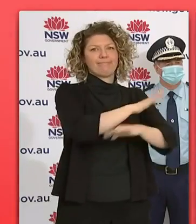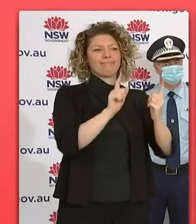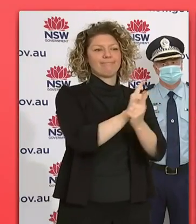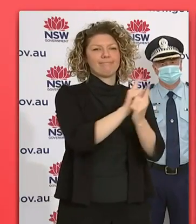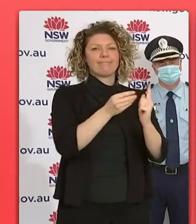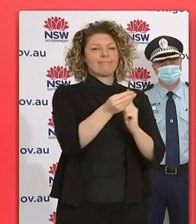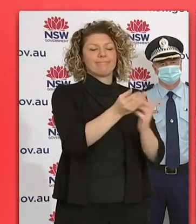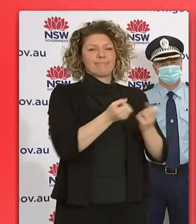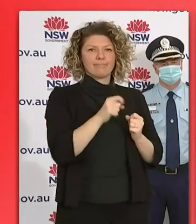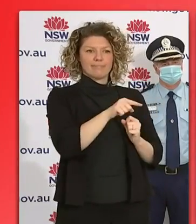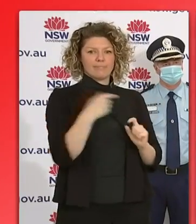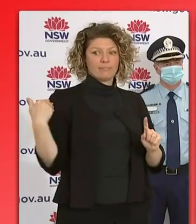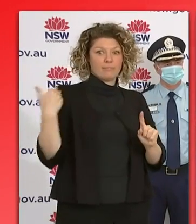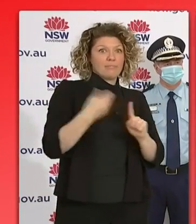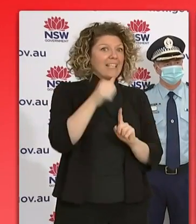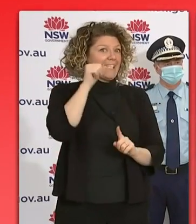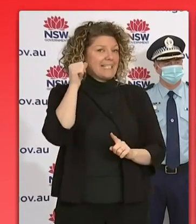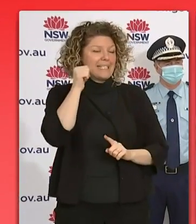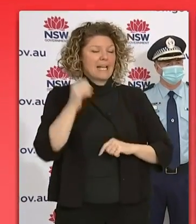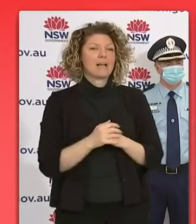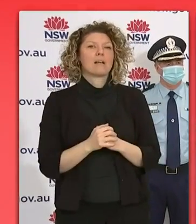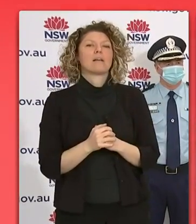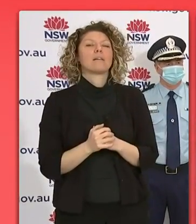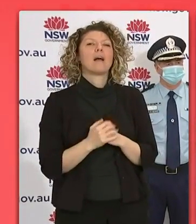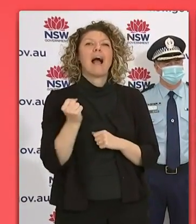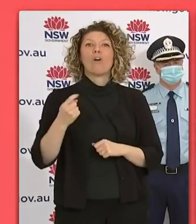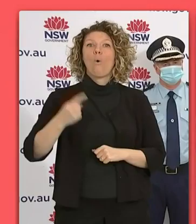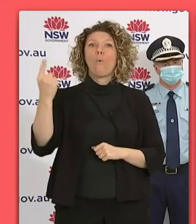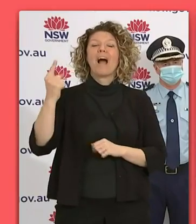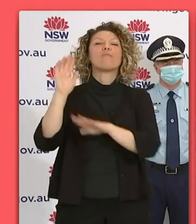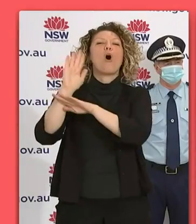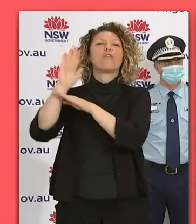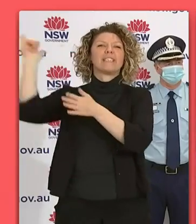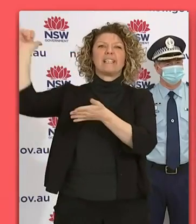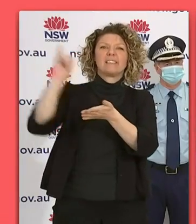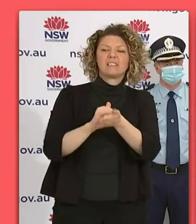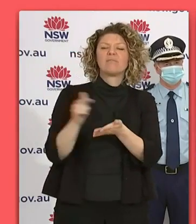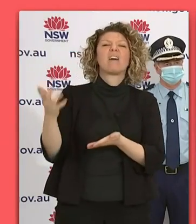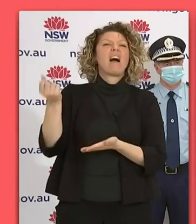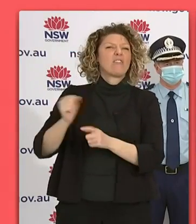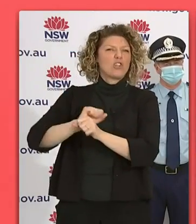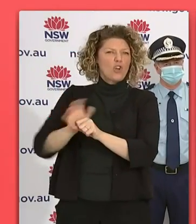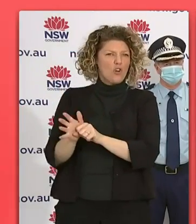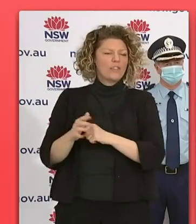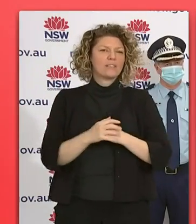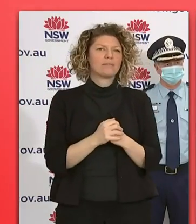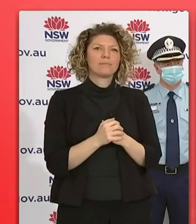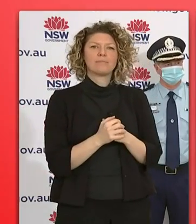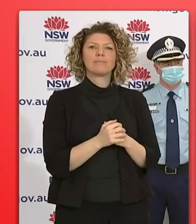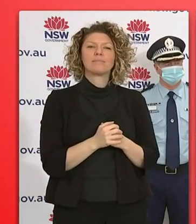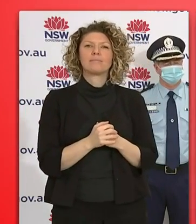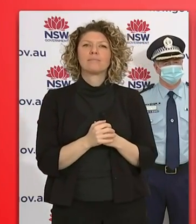New South Wales to 8pm last night, and one overseas case. There were almost